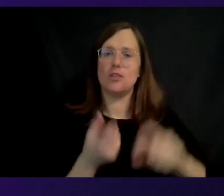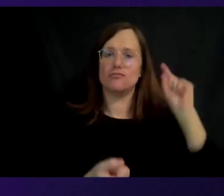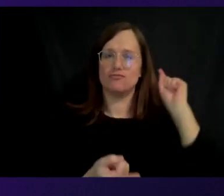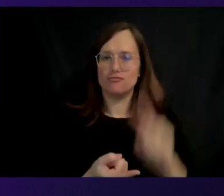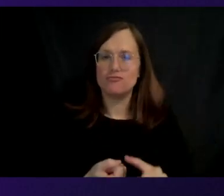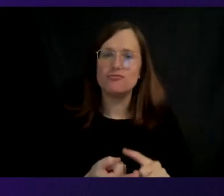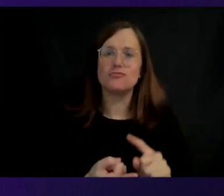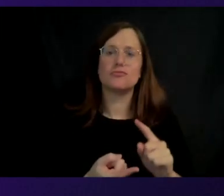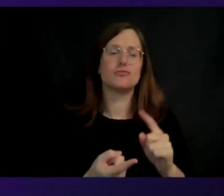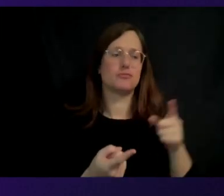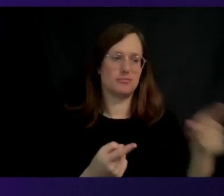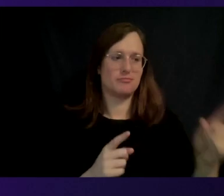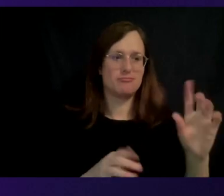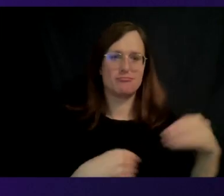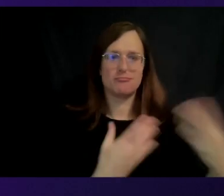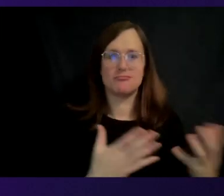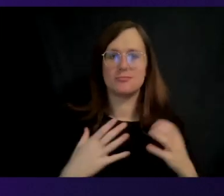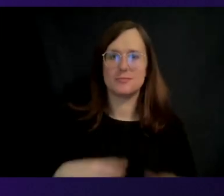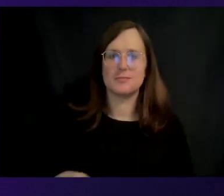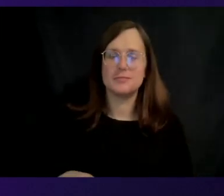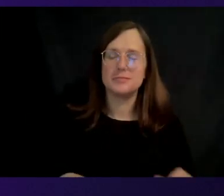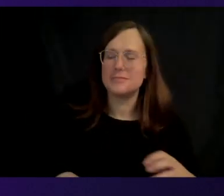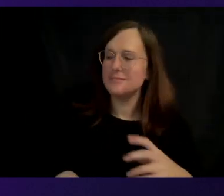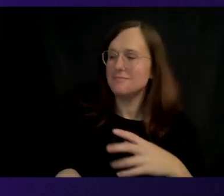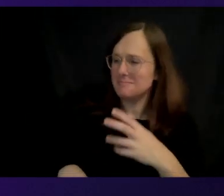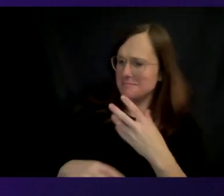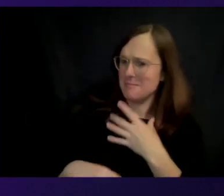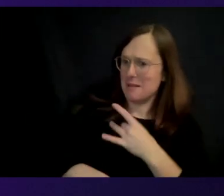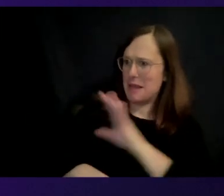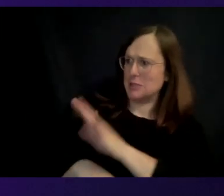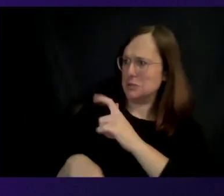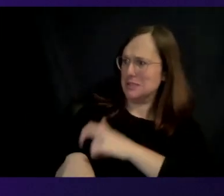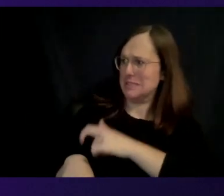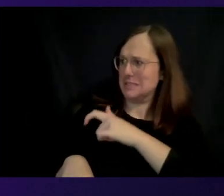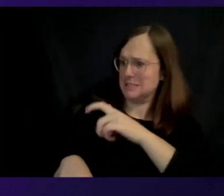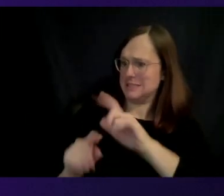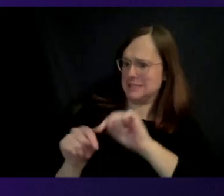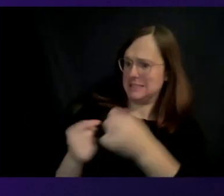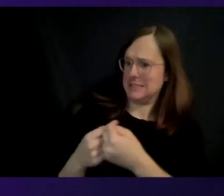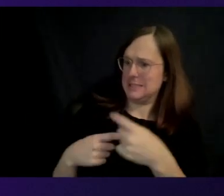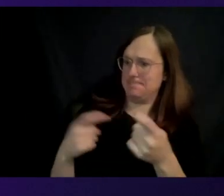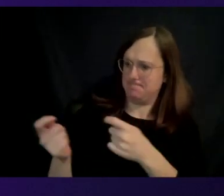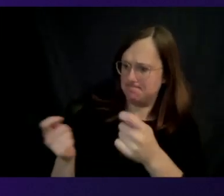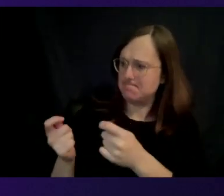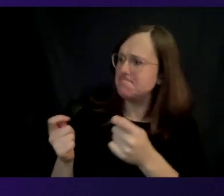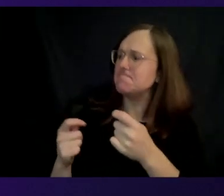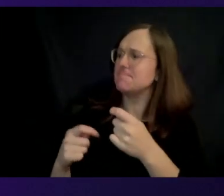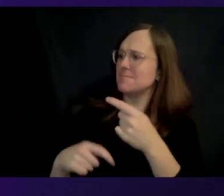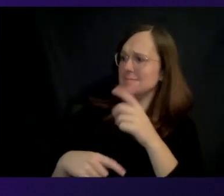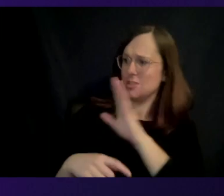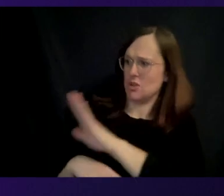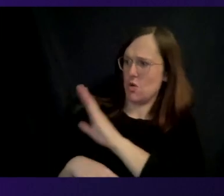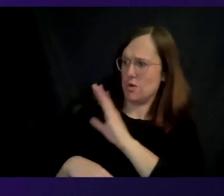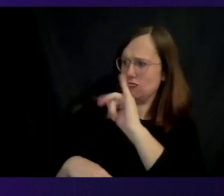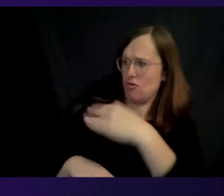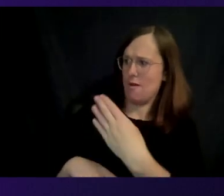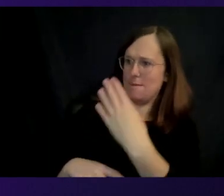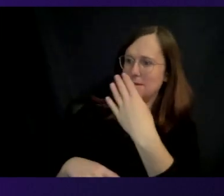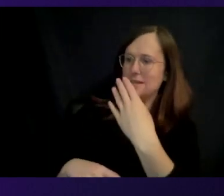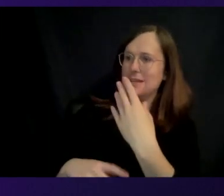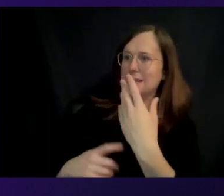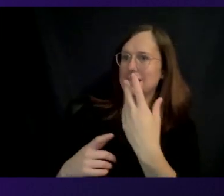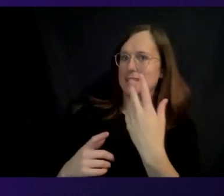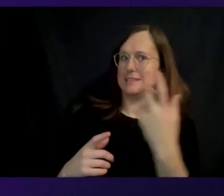Actually, I like Gary, how you drive your team for the Neuron team. Their job is to make it boring to migrate